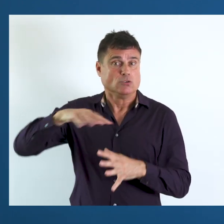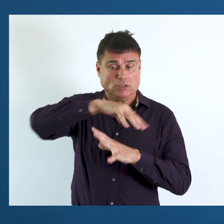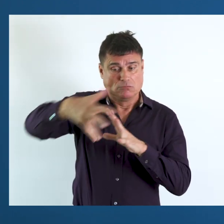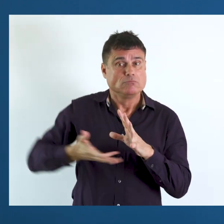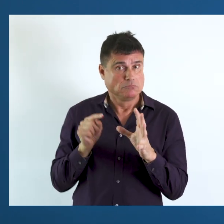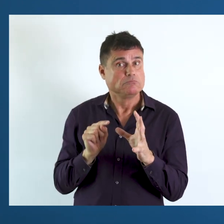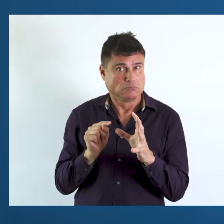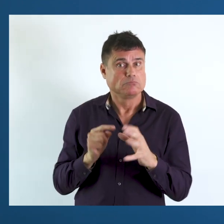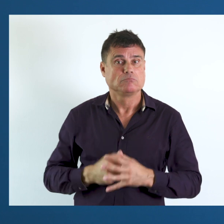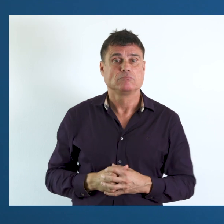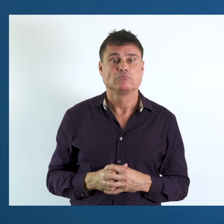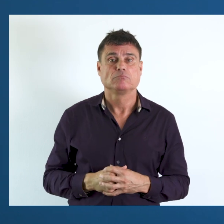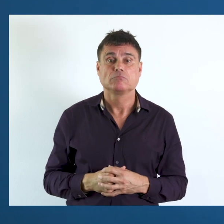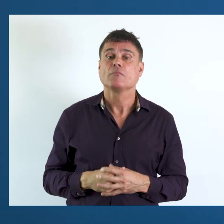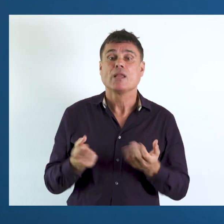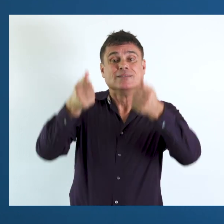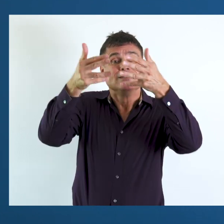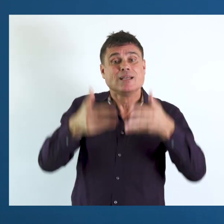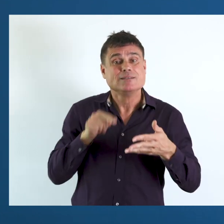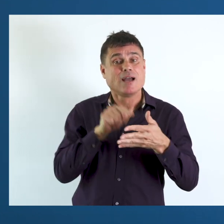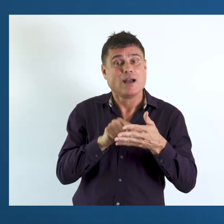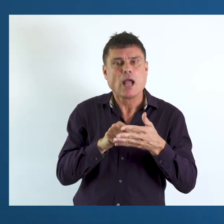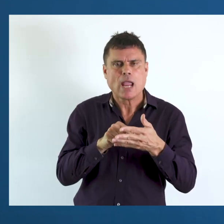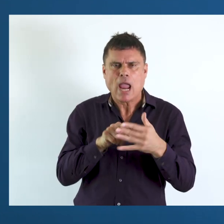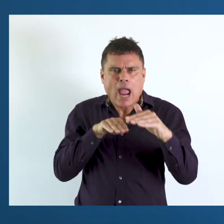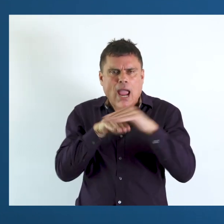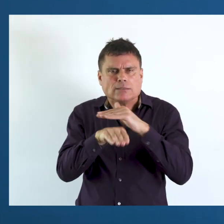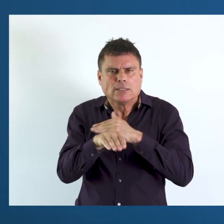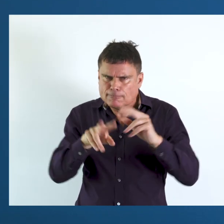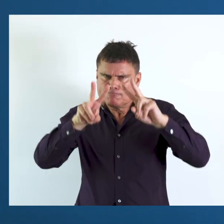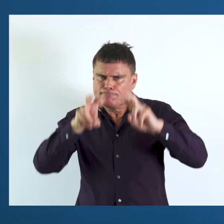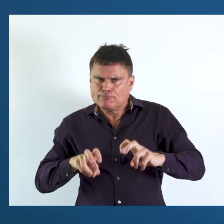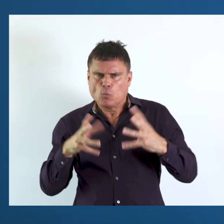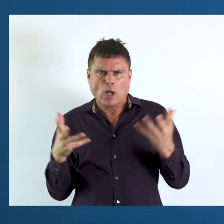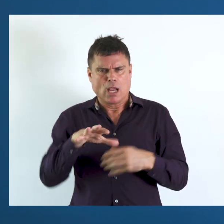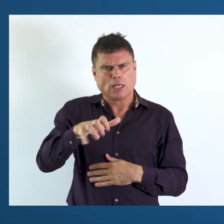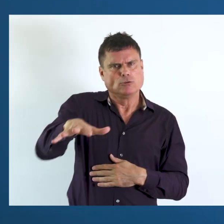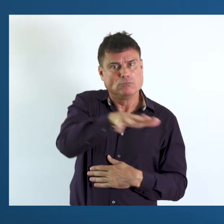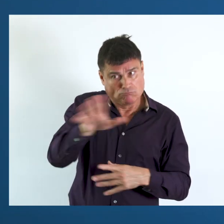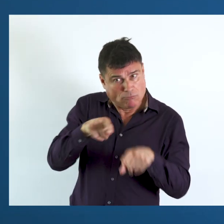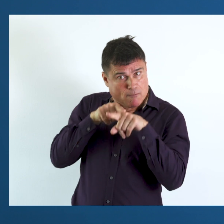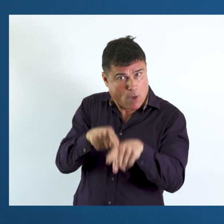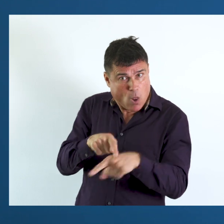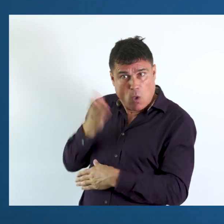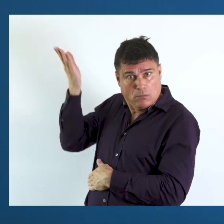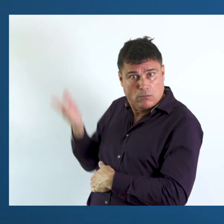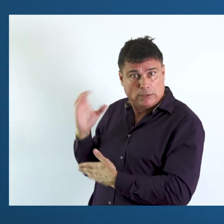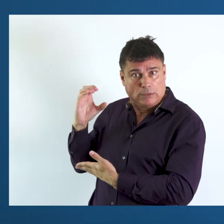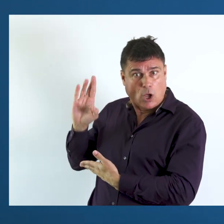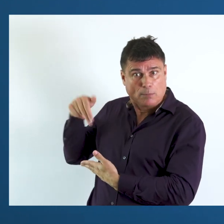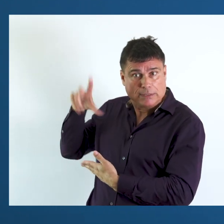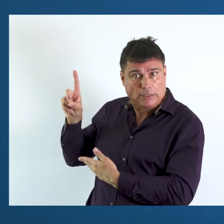used cross-nationally already by over 75 countries. Data can be used to assess a country's